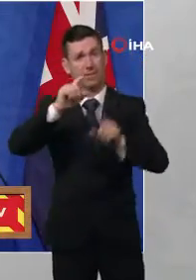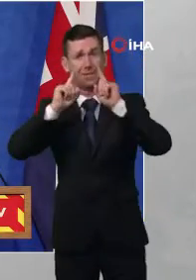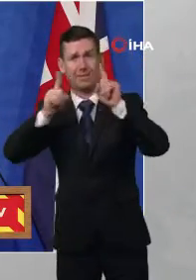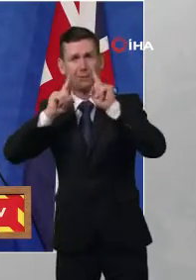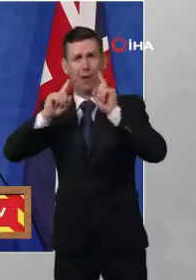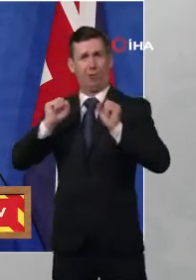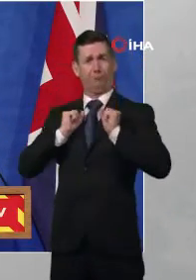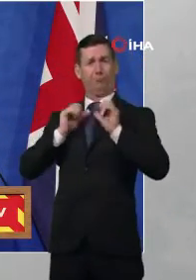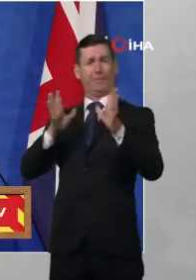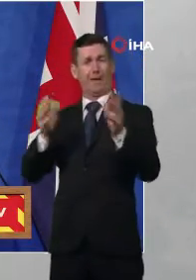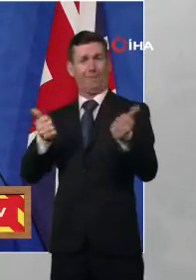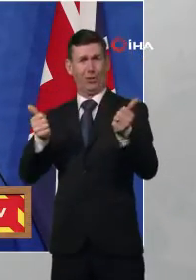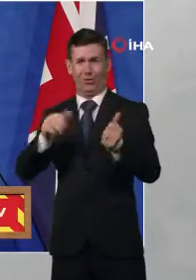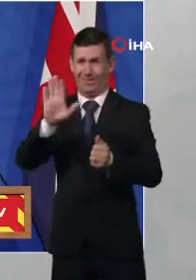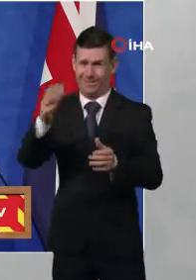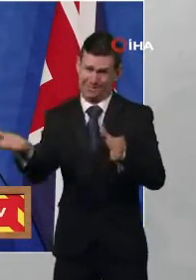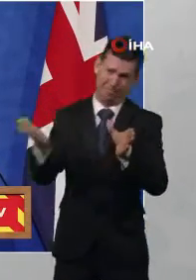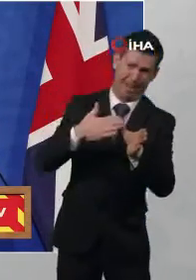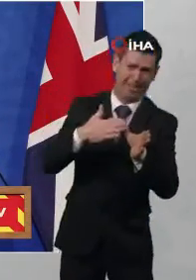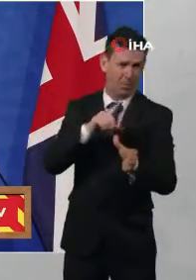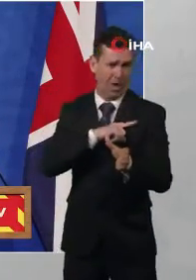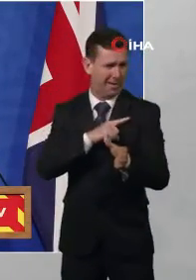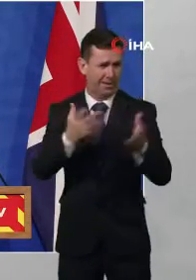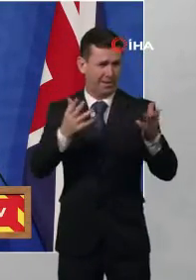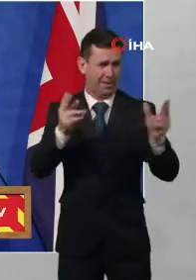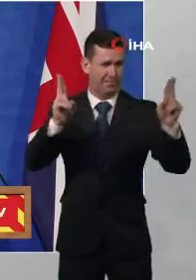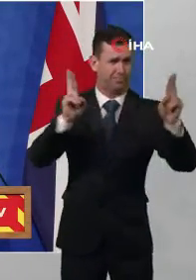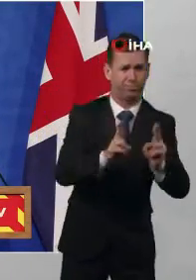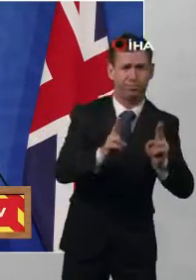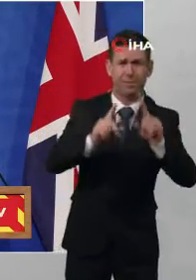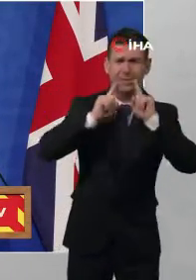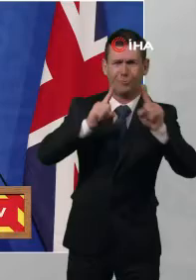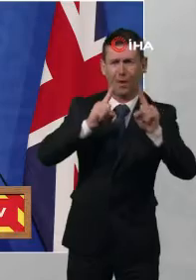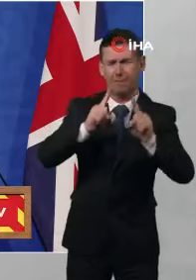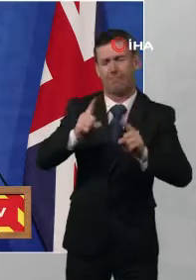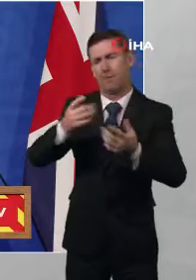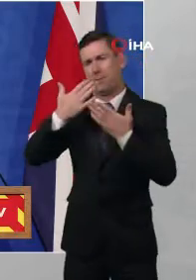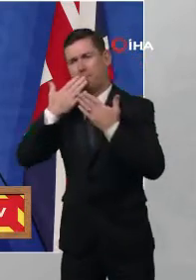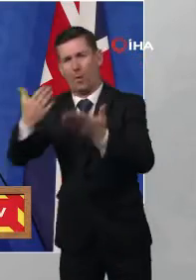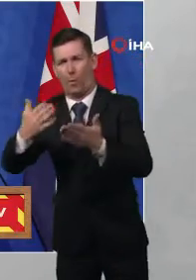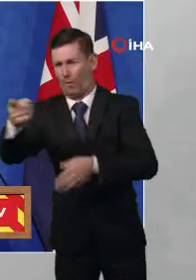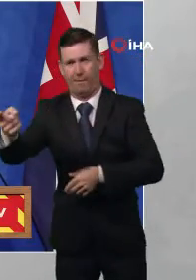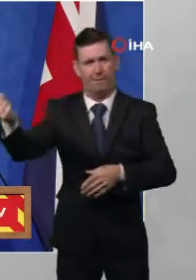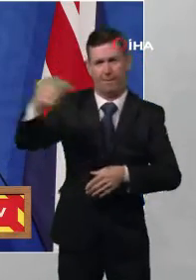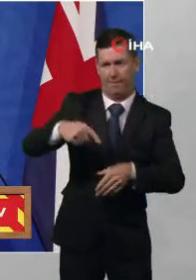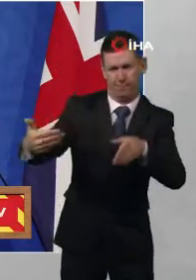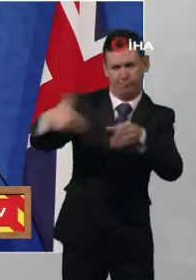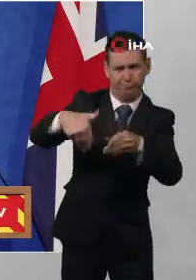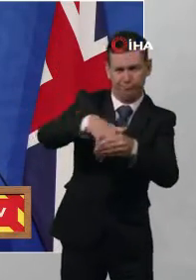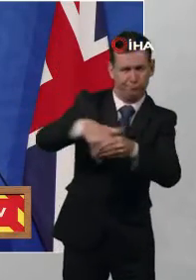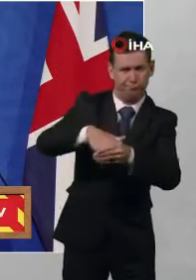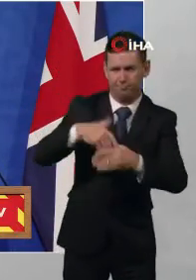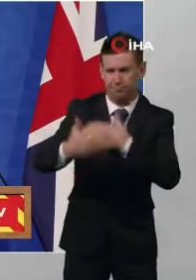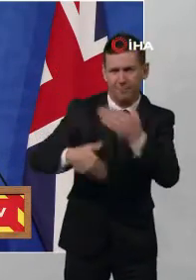fill temporary absences and I want to thank them and all teachers parents and pupils for taking the precaution to test